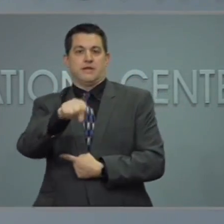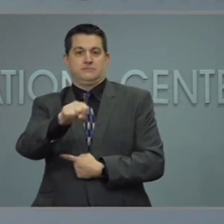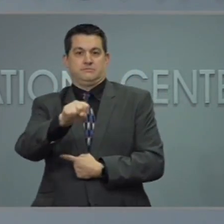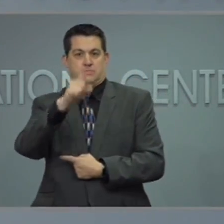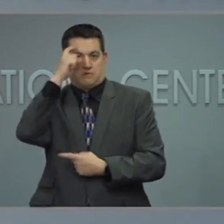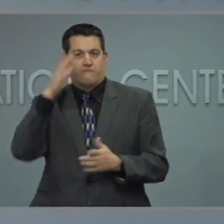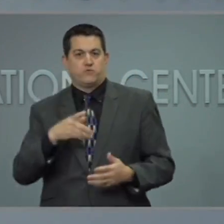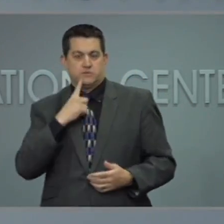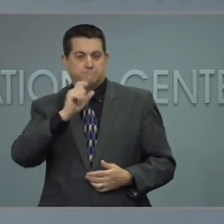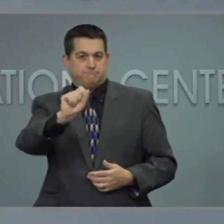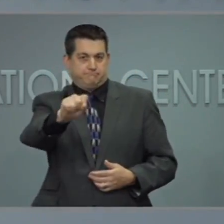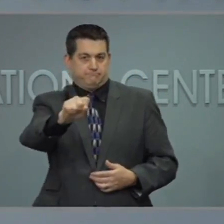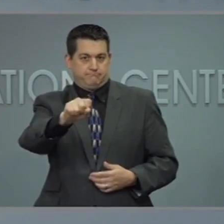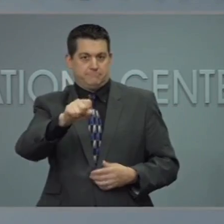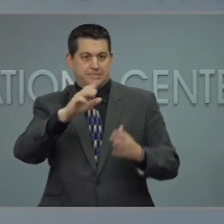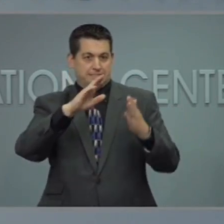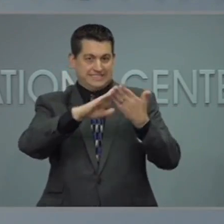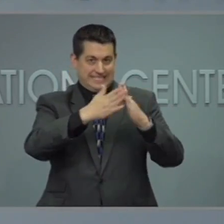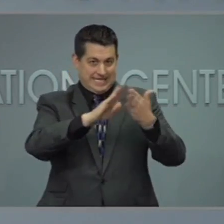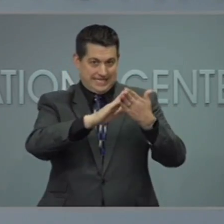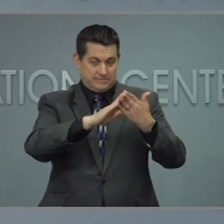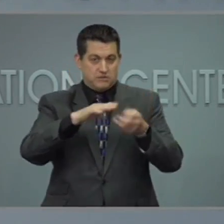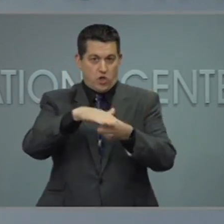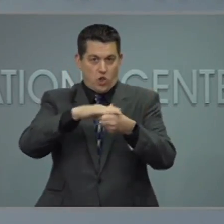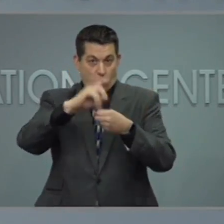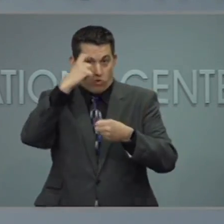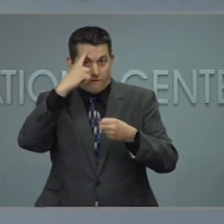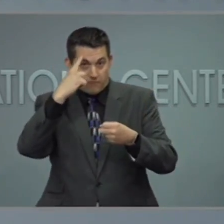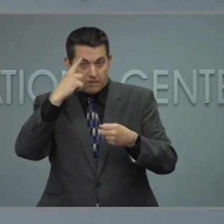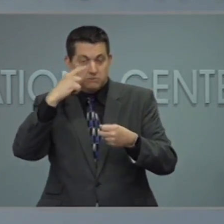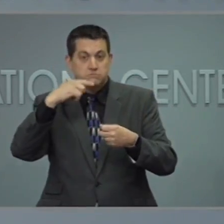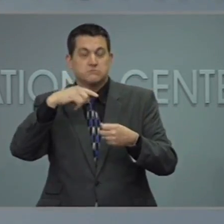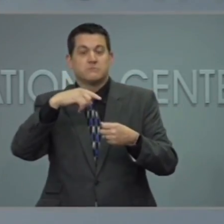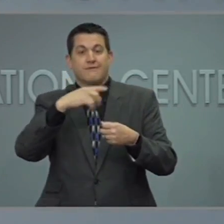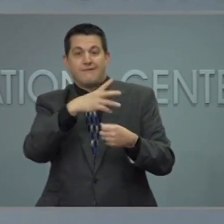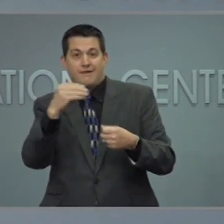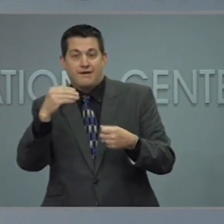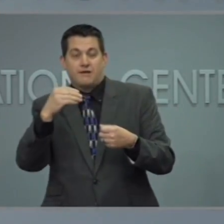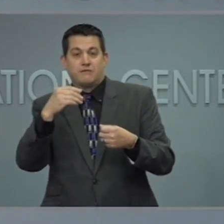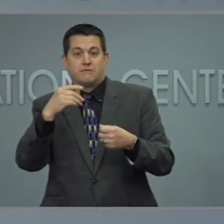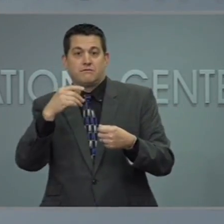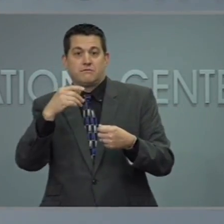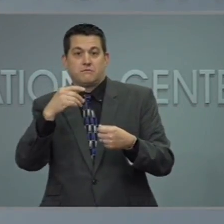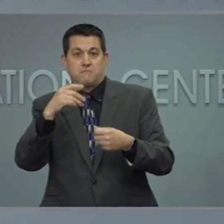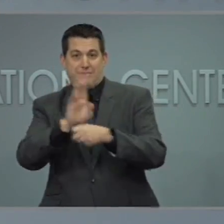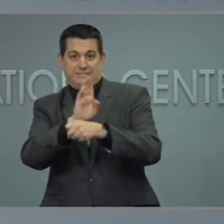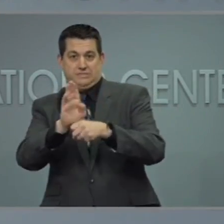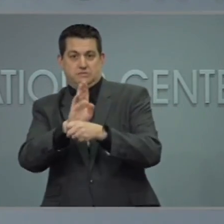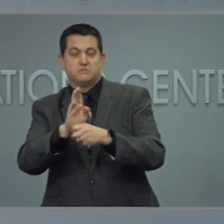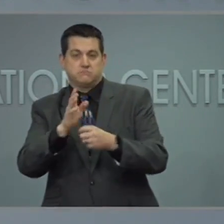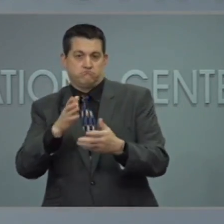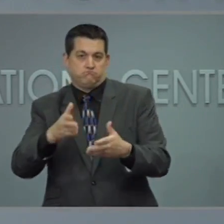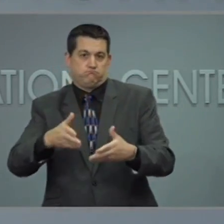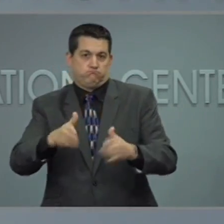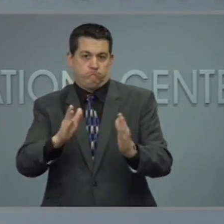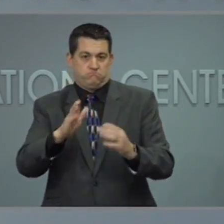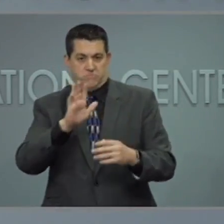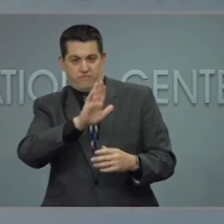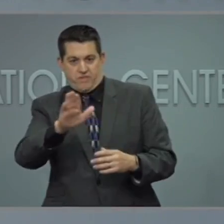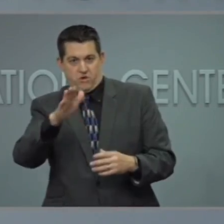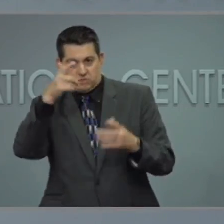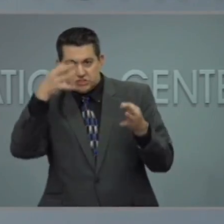cities, local governments, and businesses can still